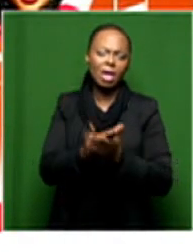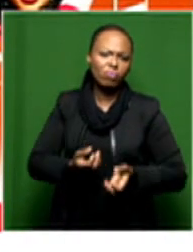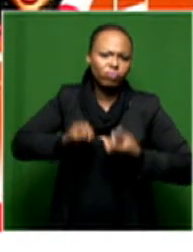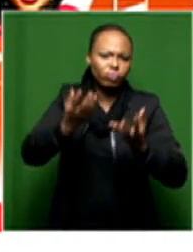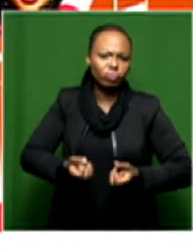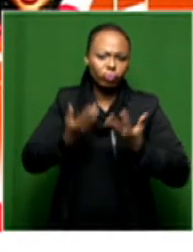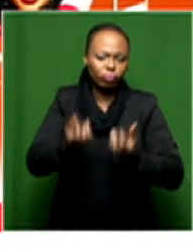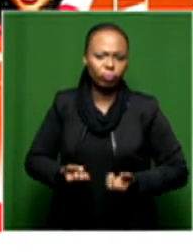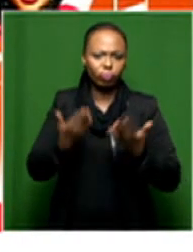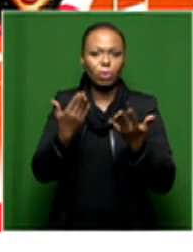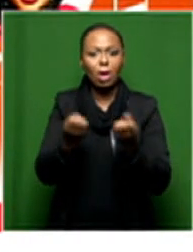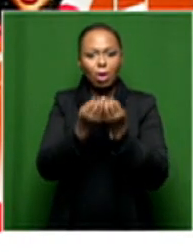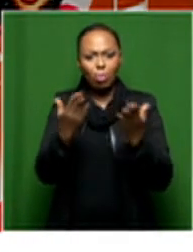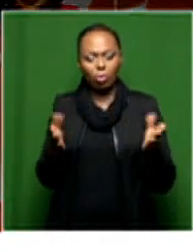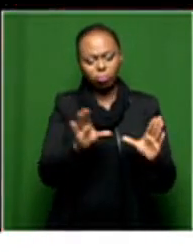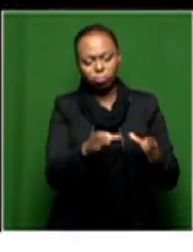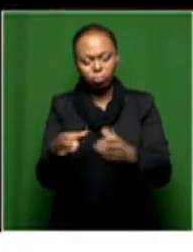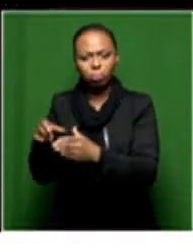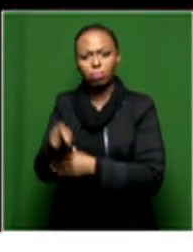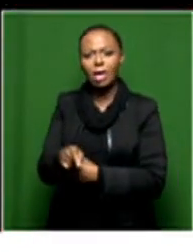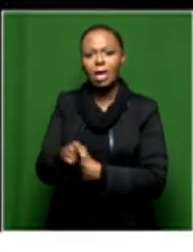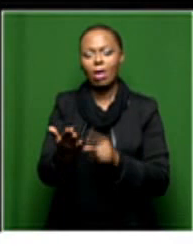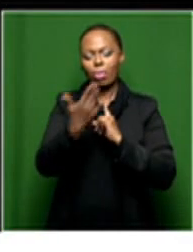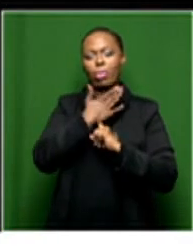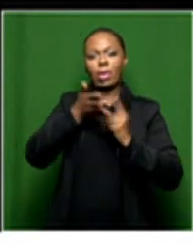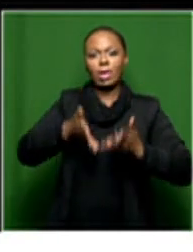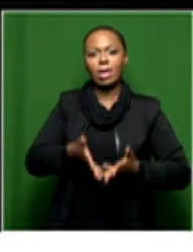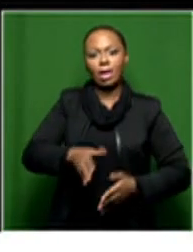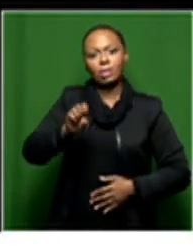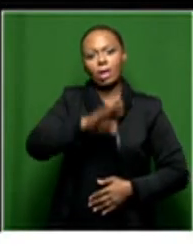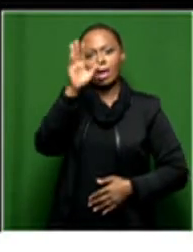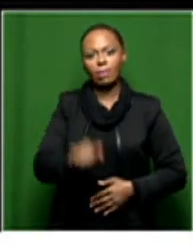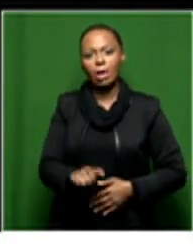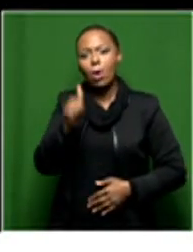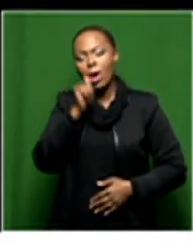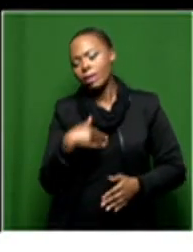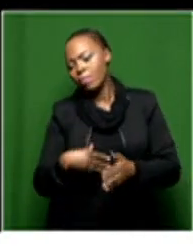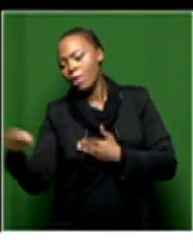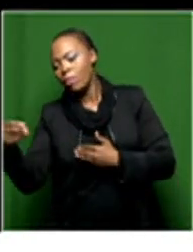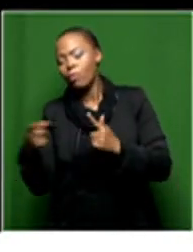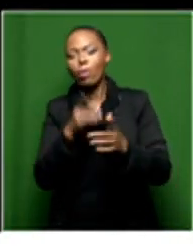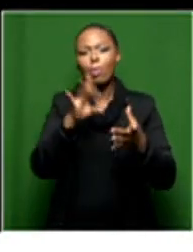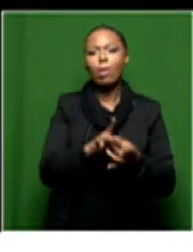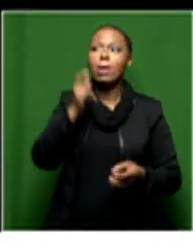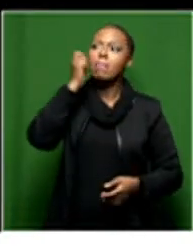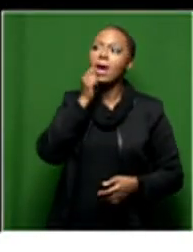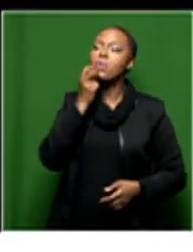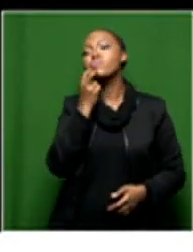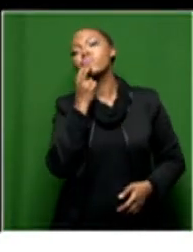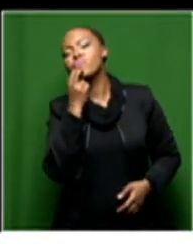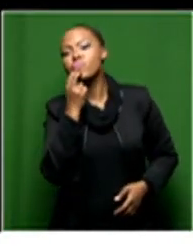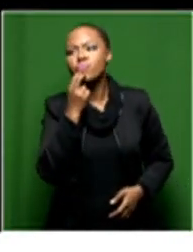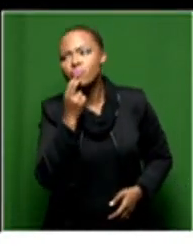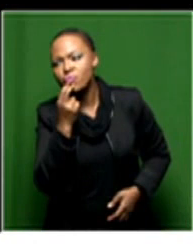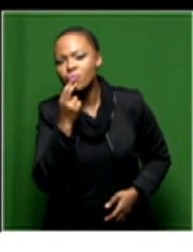So, bodies are under siege in South Africa. And by the time I leave the gate, you know, by the time I leave my house, there will be some men whistling, you know.